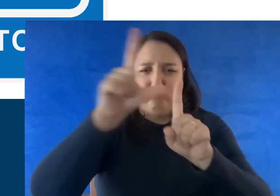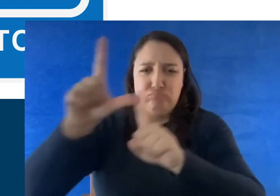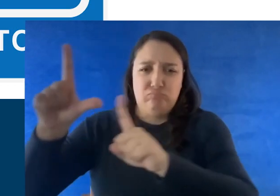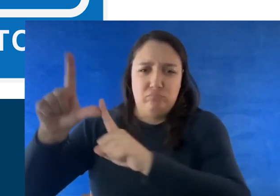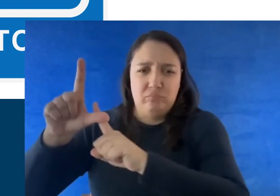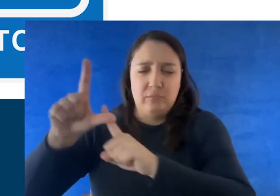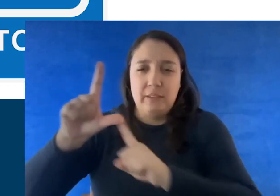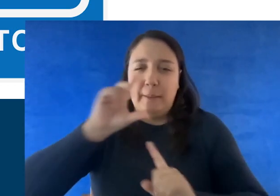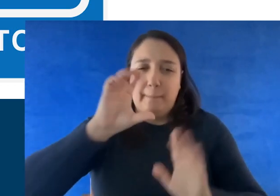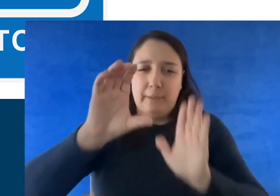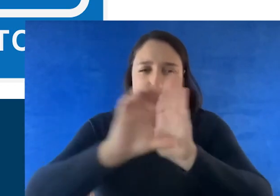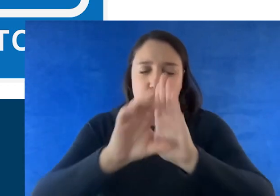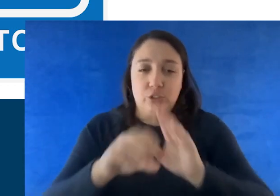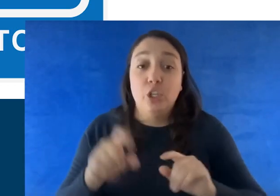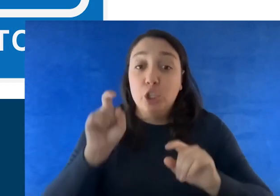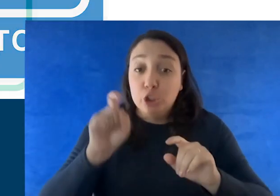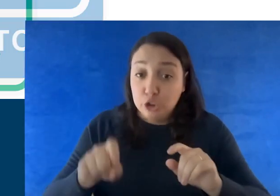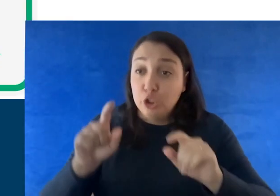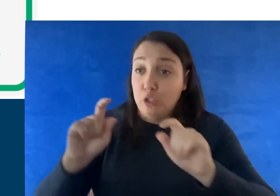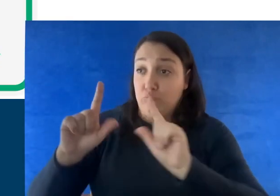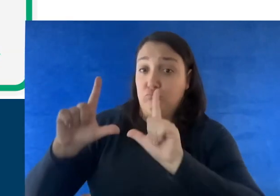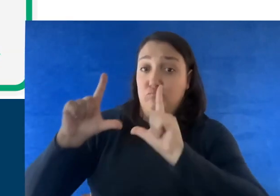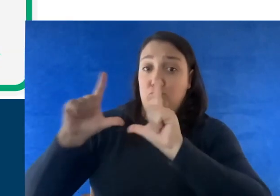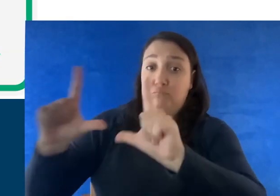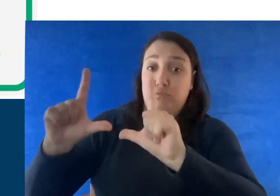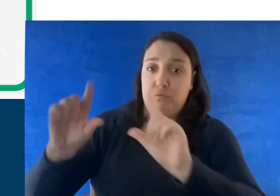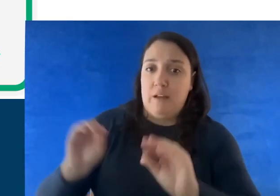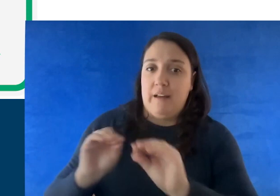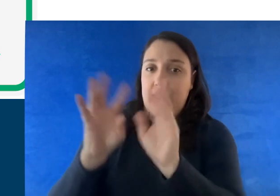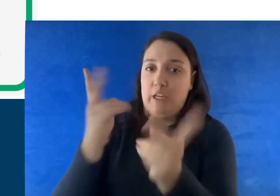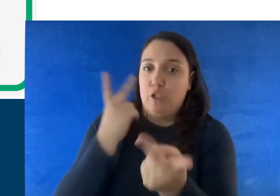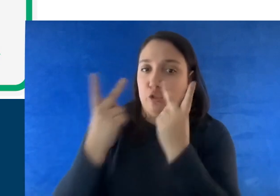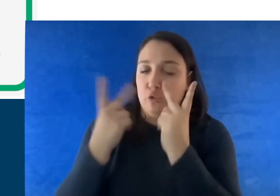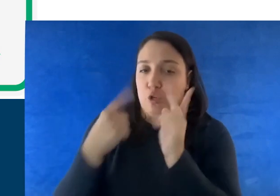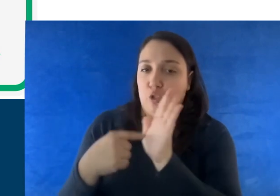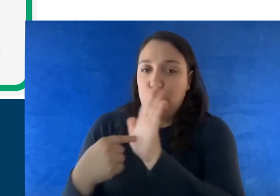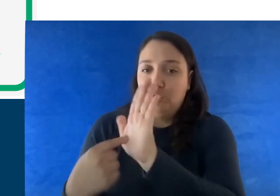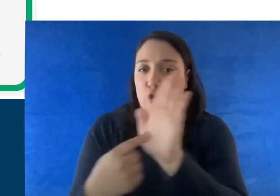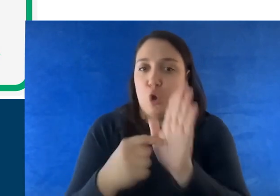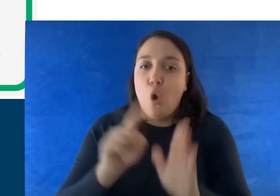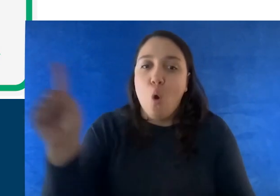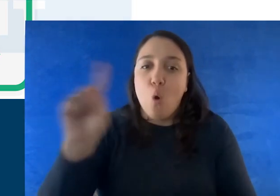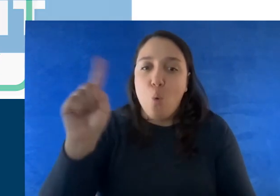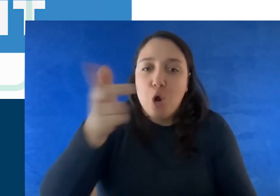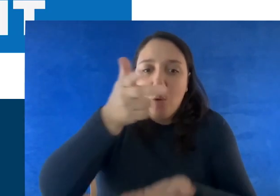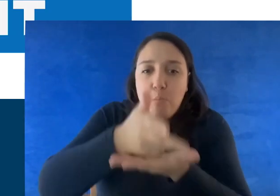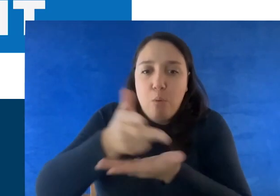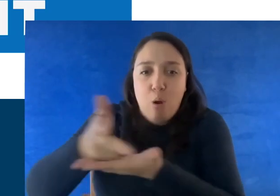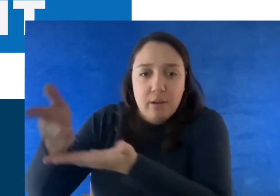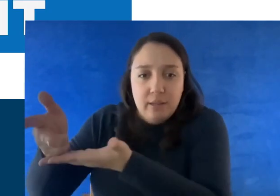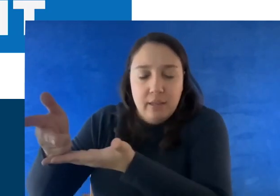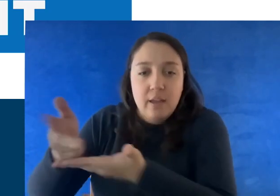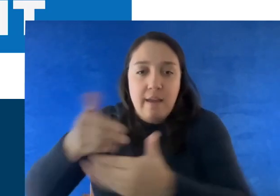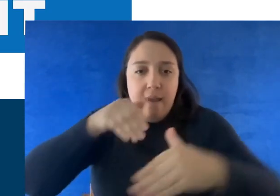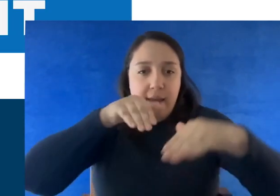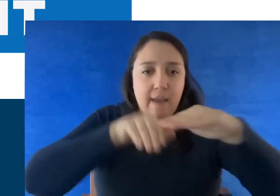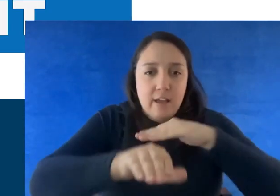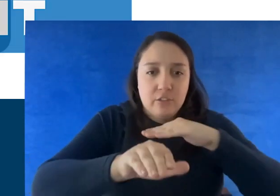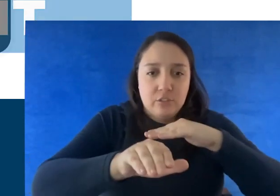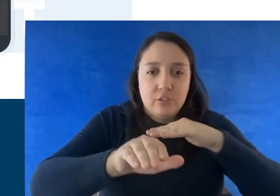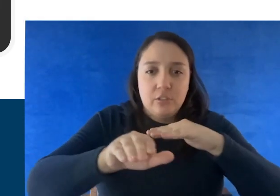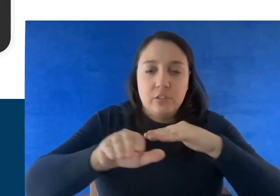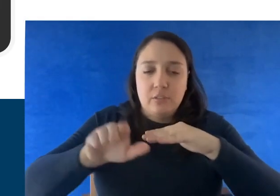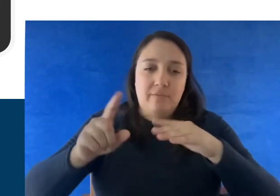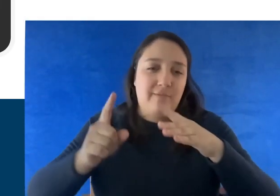Signage should be placed in clear view to indicate the location of the accessible parking spaces, entrances and exits.